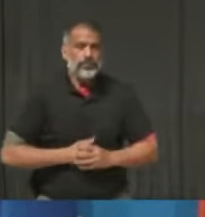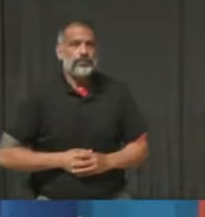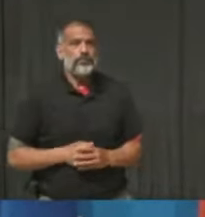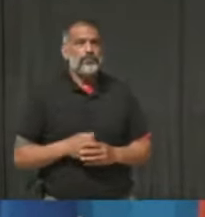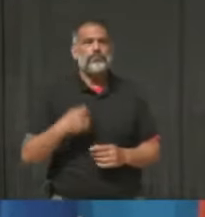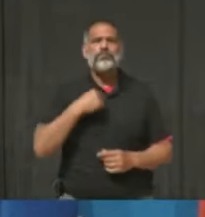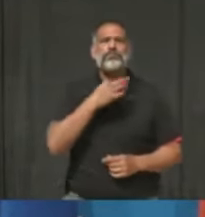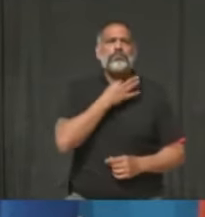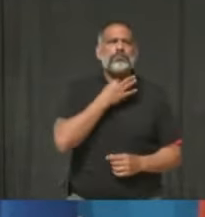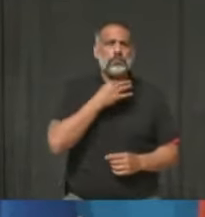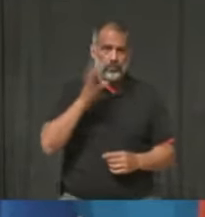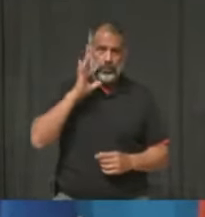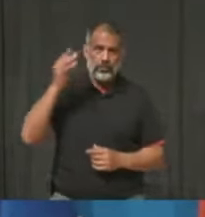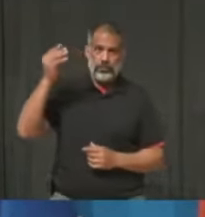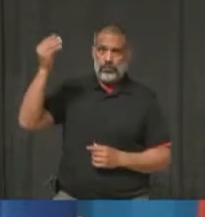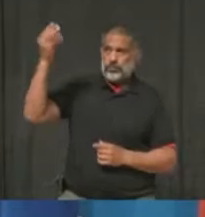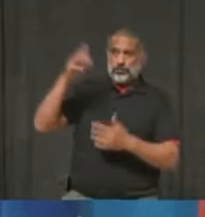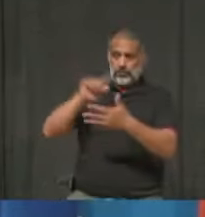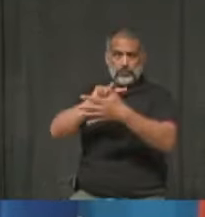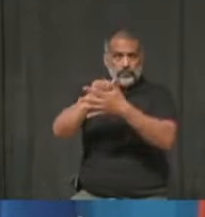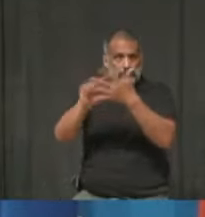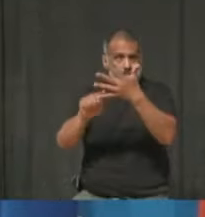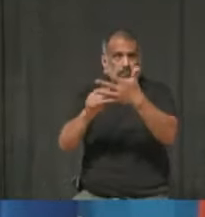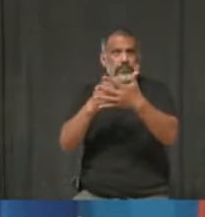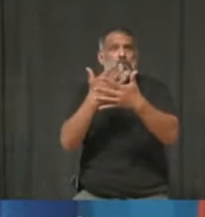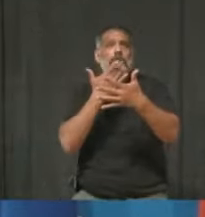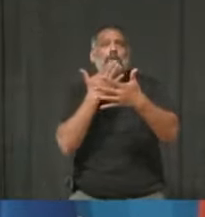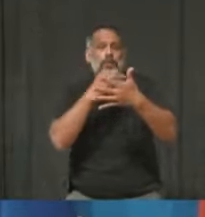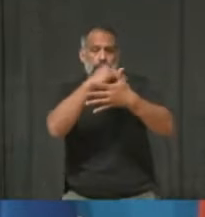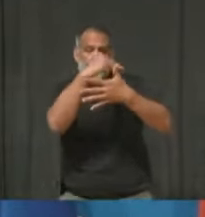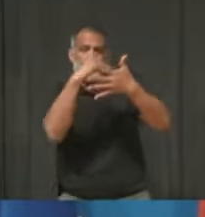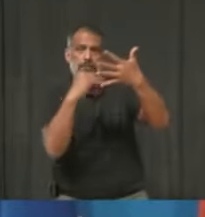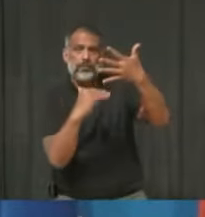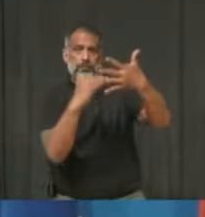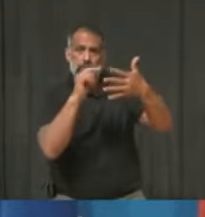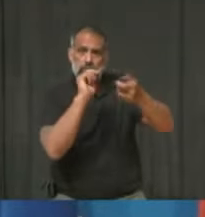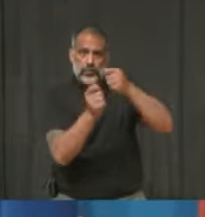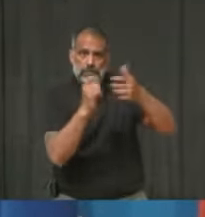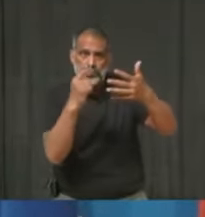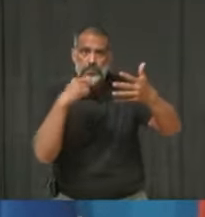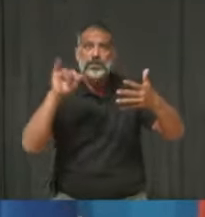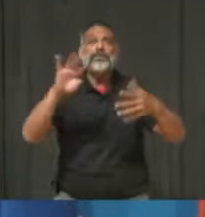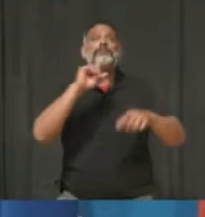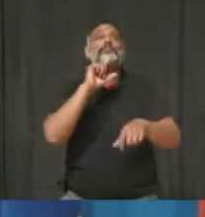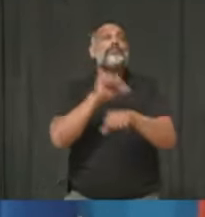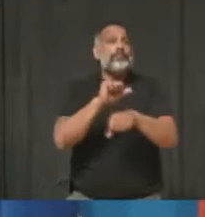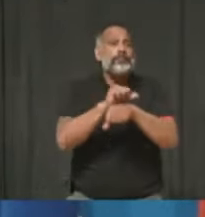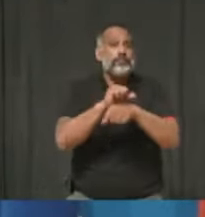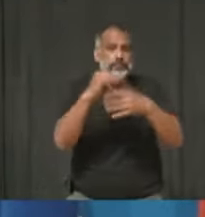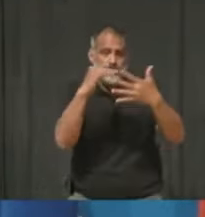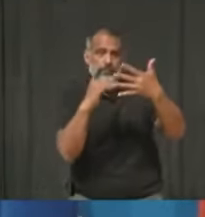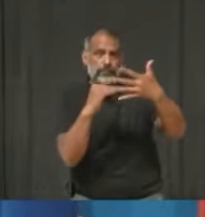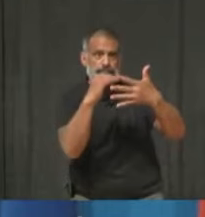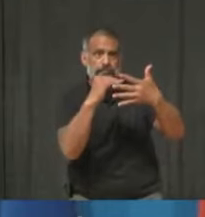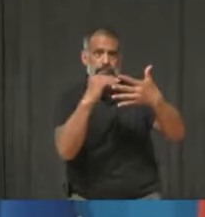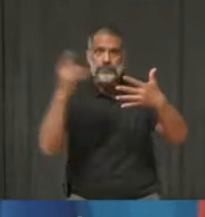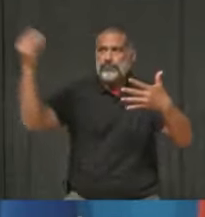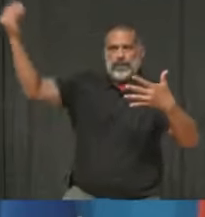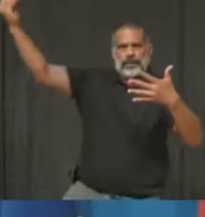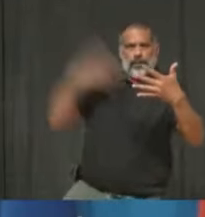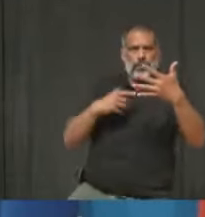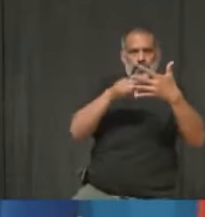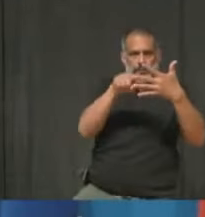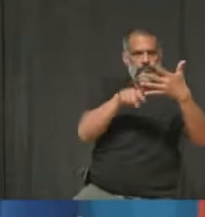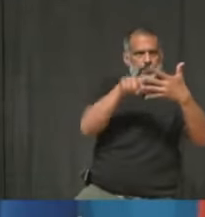colour-coded framework after the stay-at-home measure is lifted. This is critical information, particularly for small business